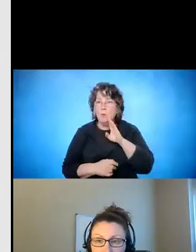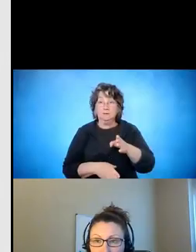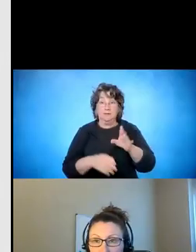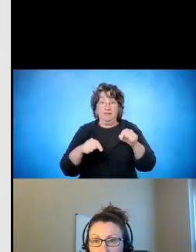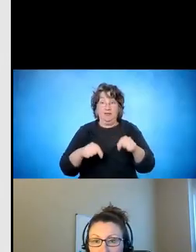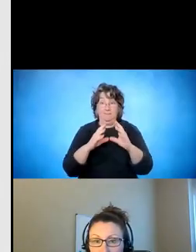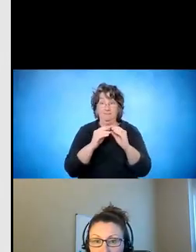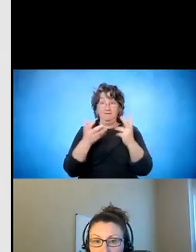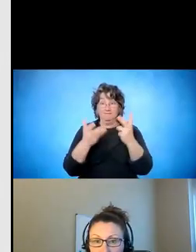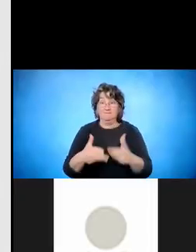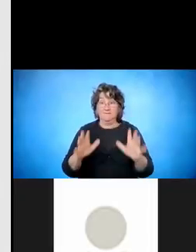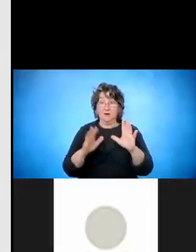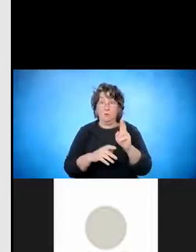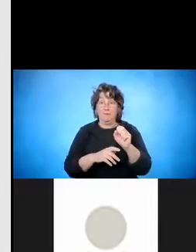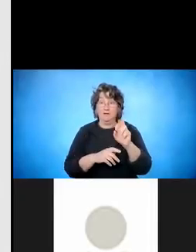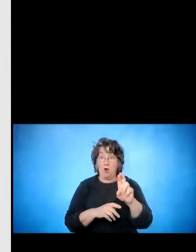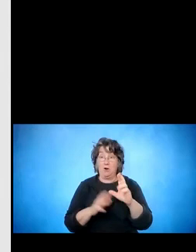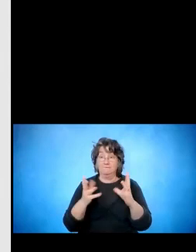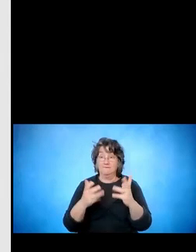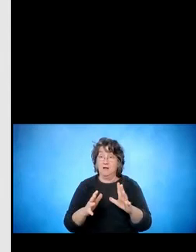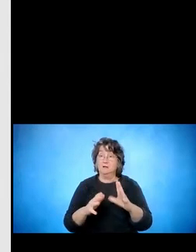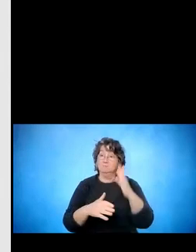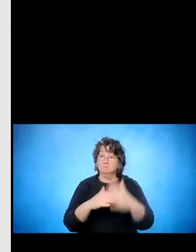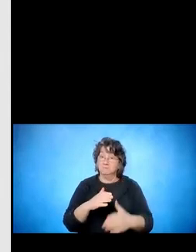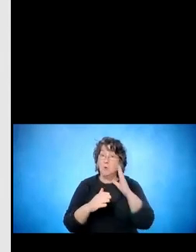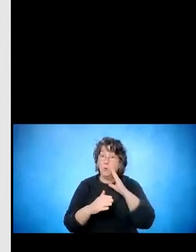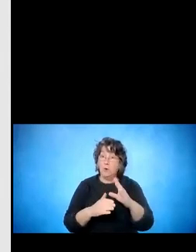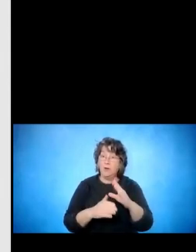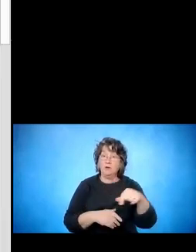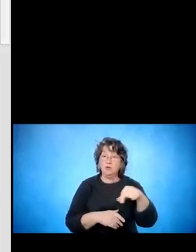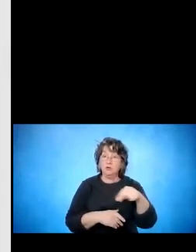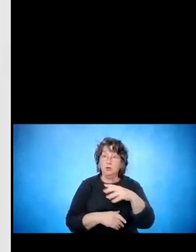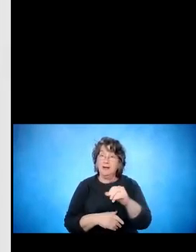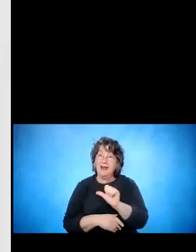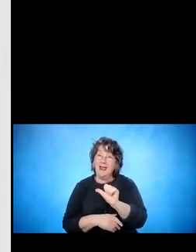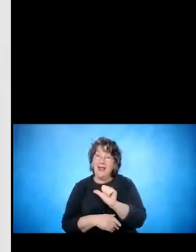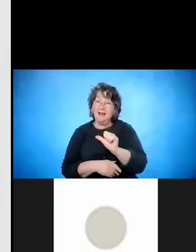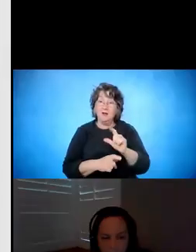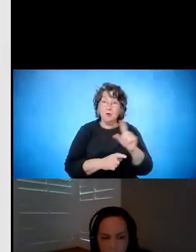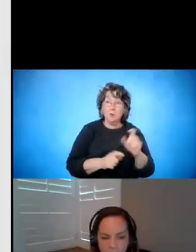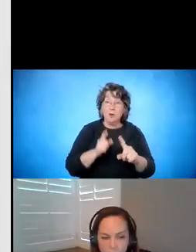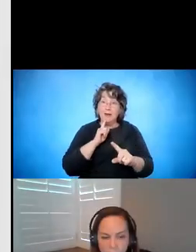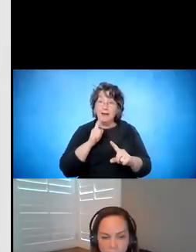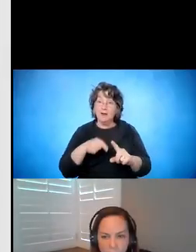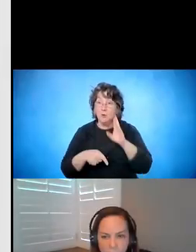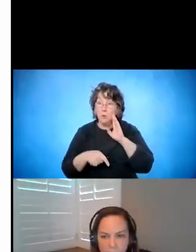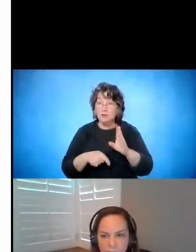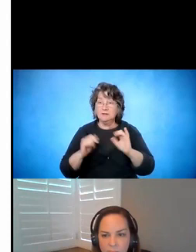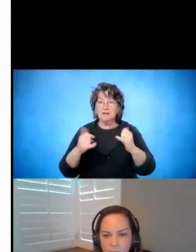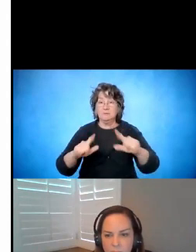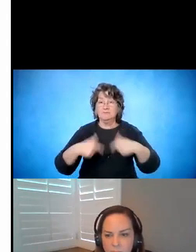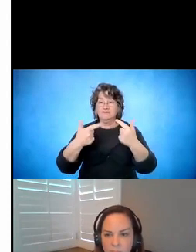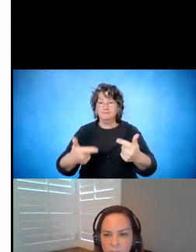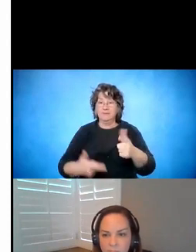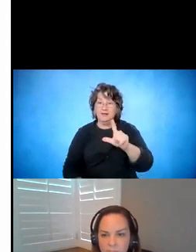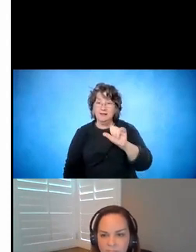go ahead and type those in. And thank you, Kristen and Mary. And I'm going to go ahead now and turn this over to Linda O'Neill